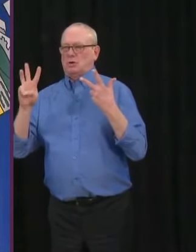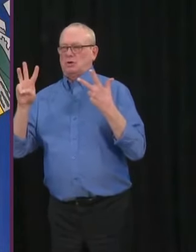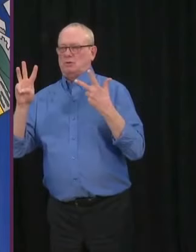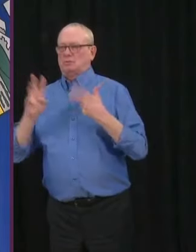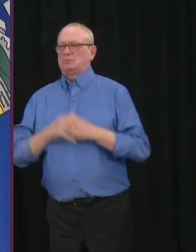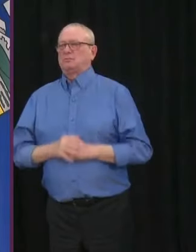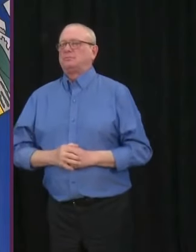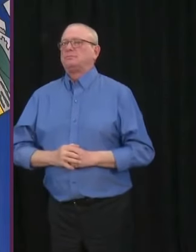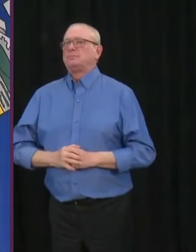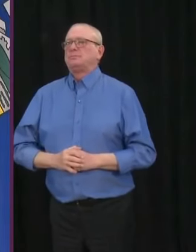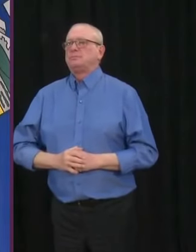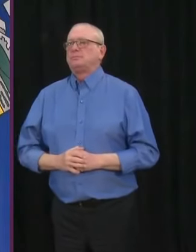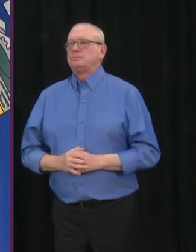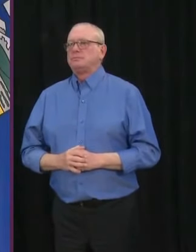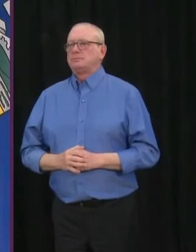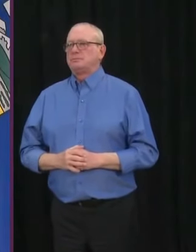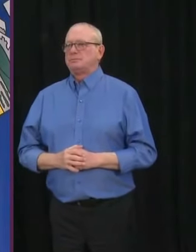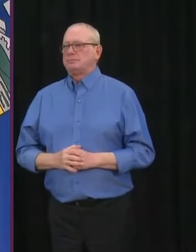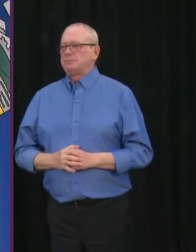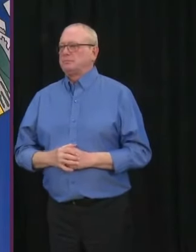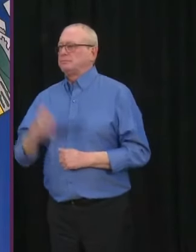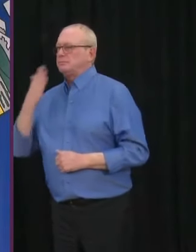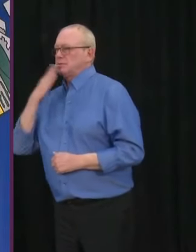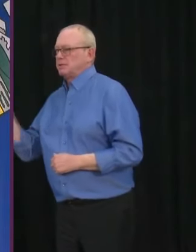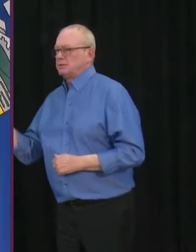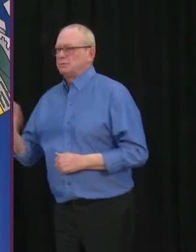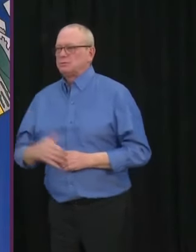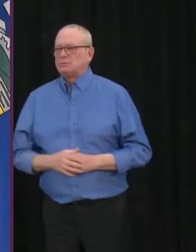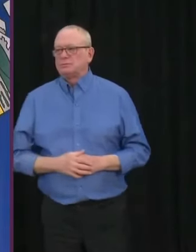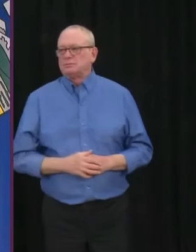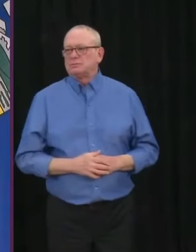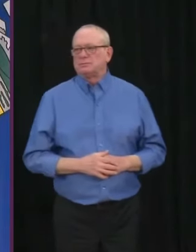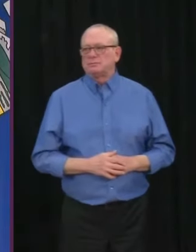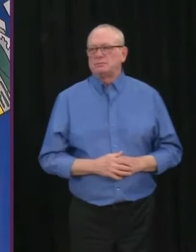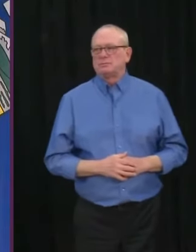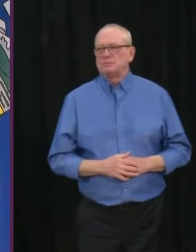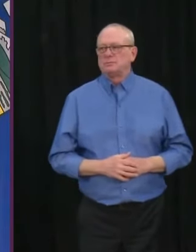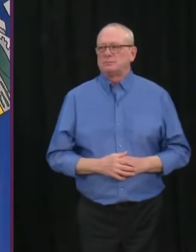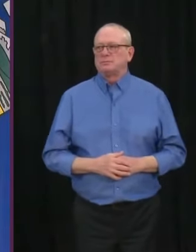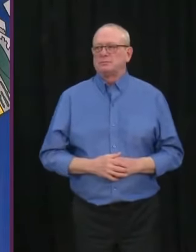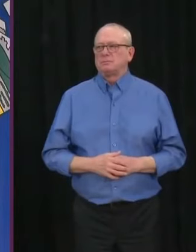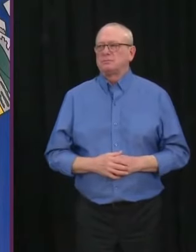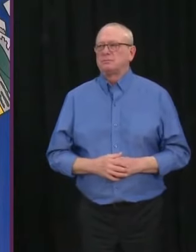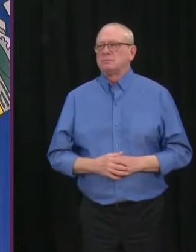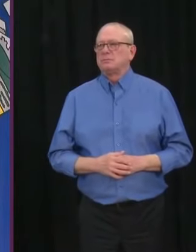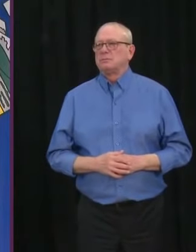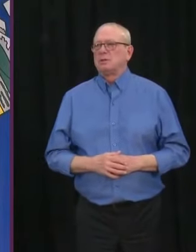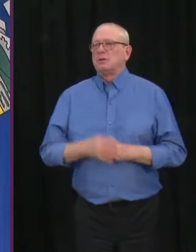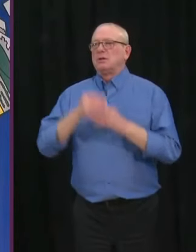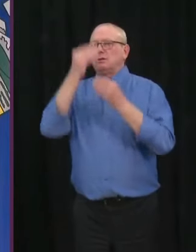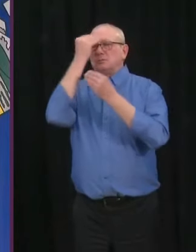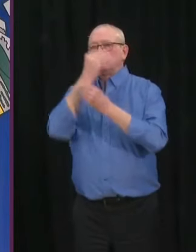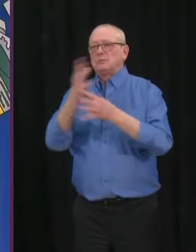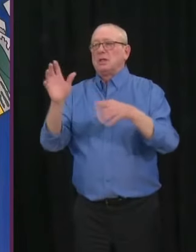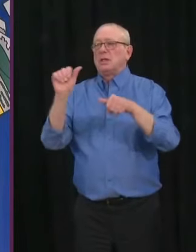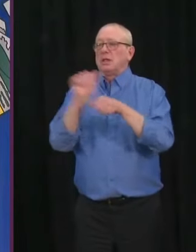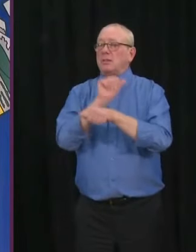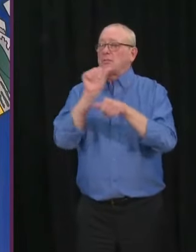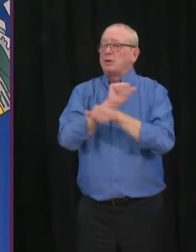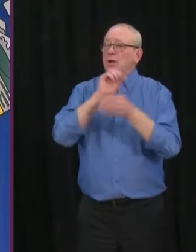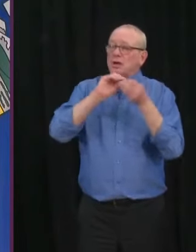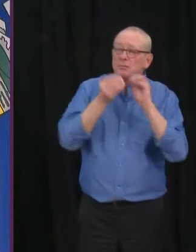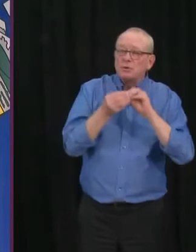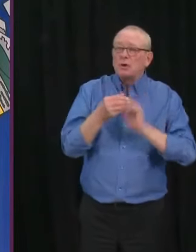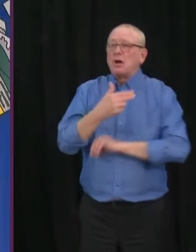Thanks, Tom, and good afternoon, everyone. First, let me start off by saying Alberta's case numbers and hospitalizations remain high,